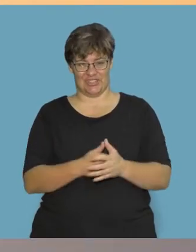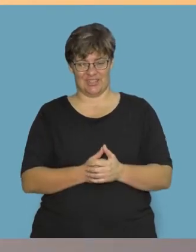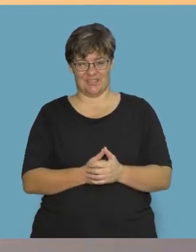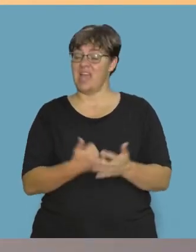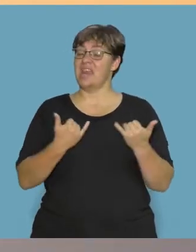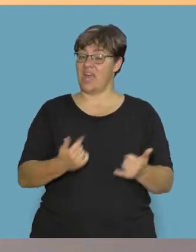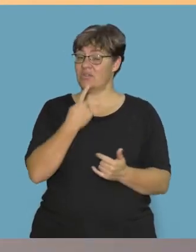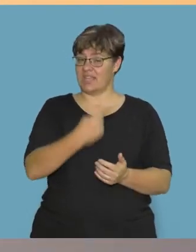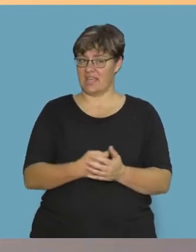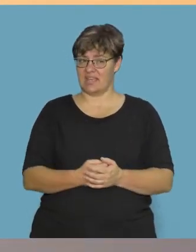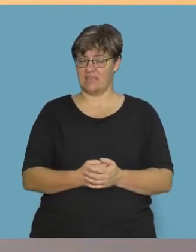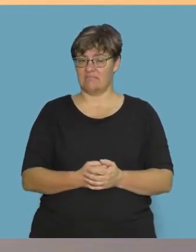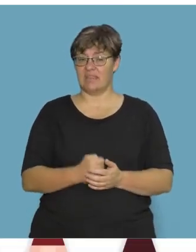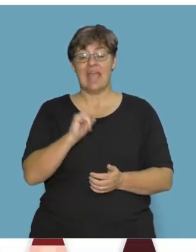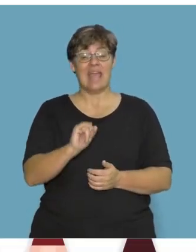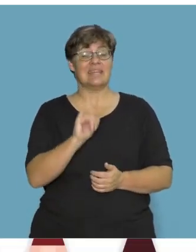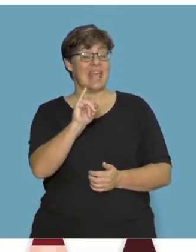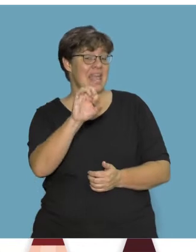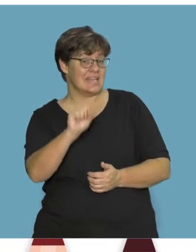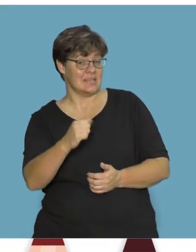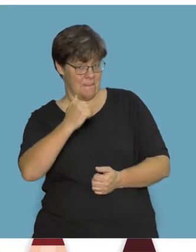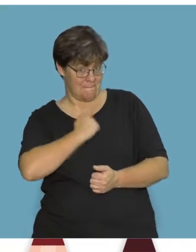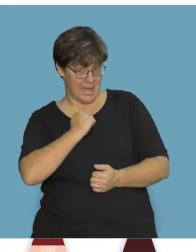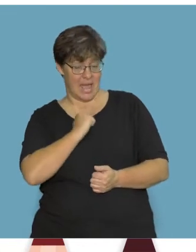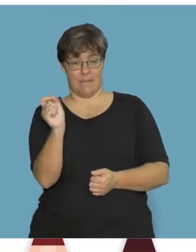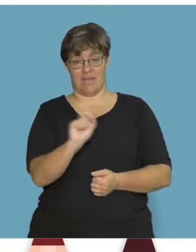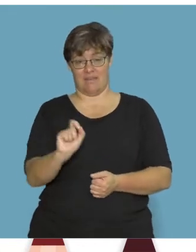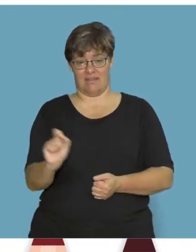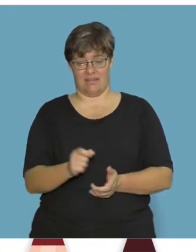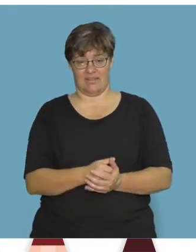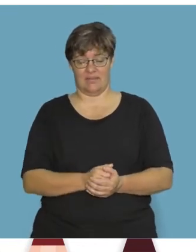Good! Now say, It is my pen.